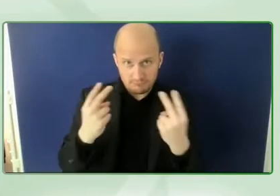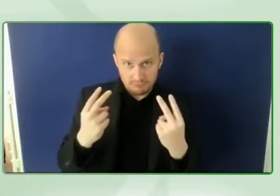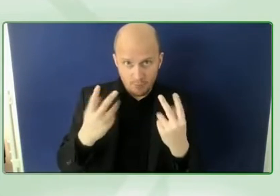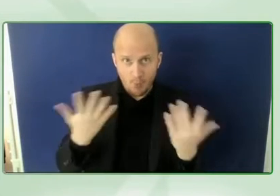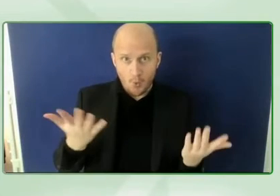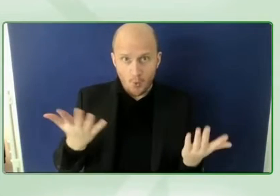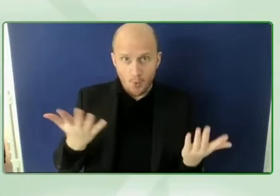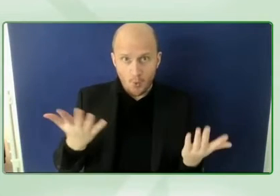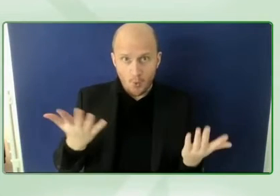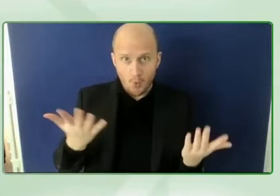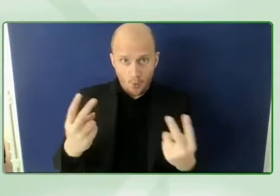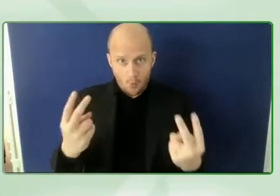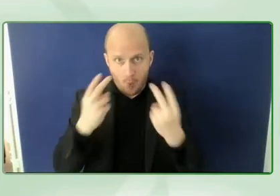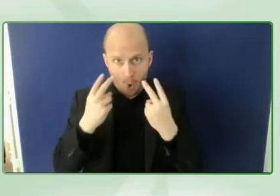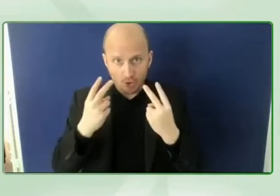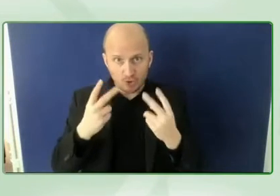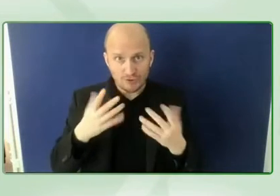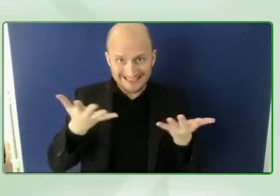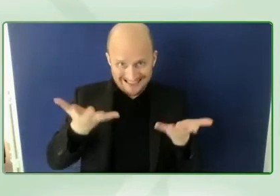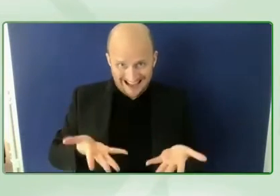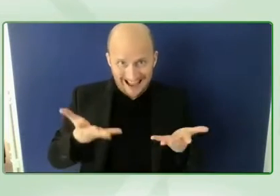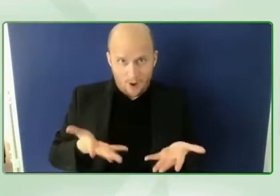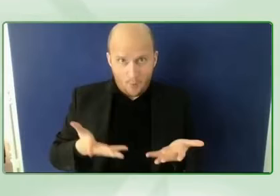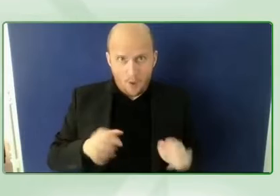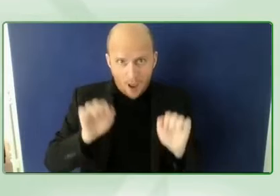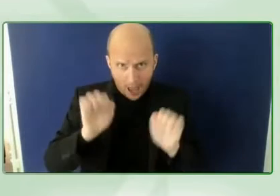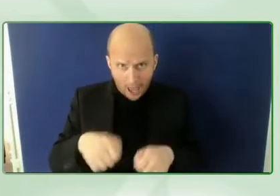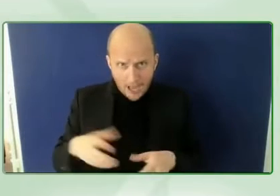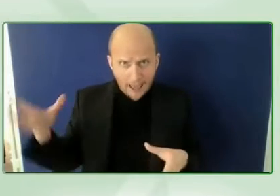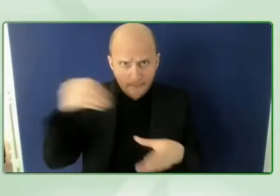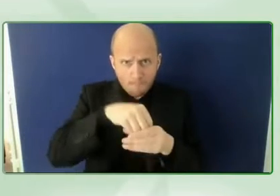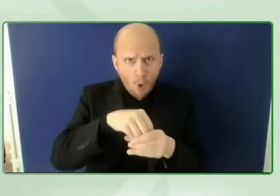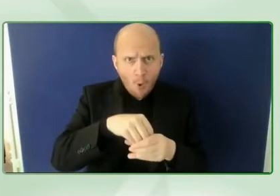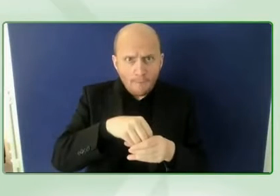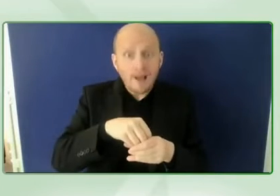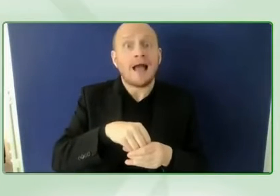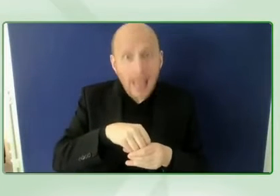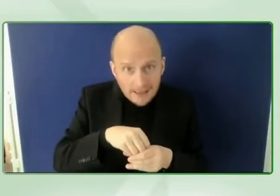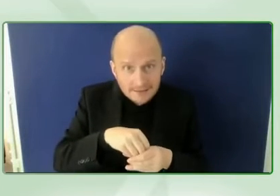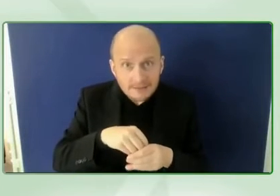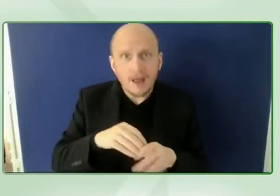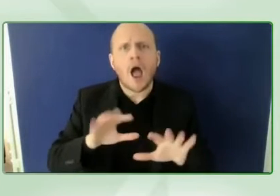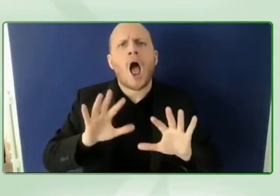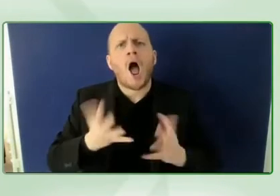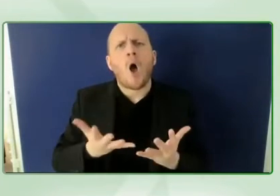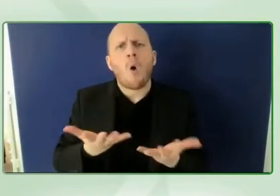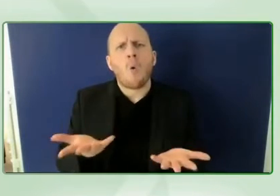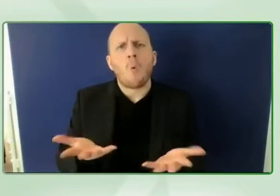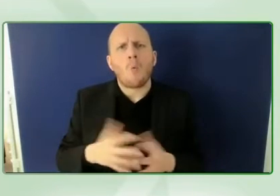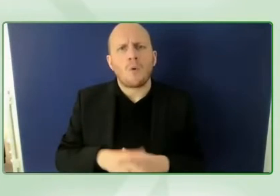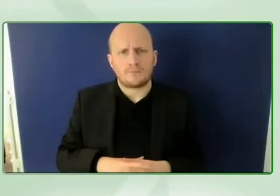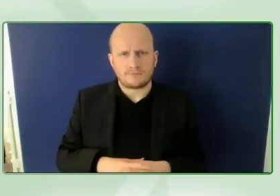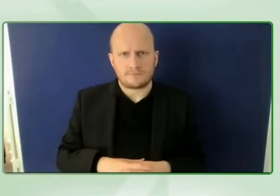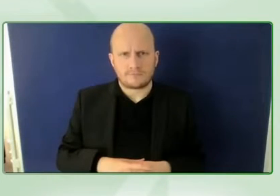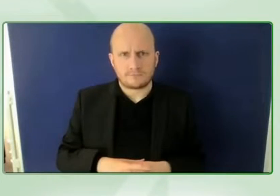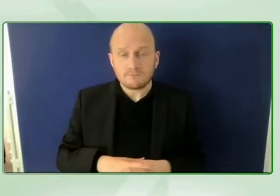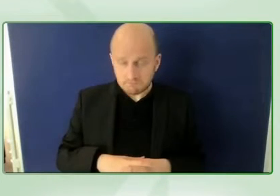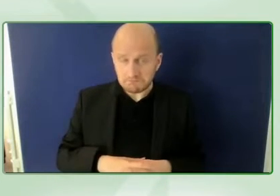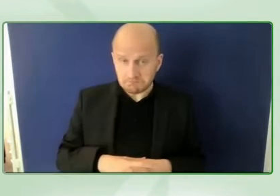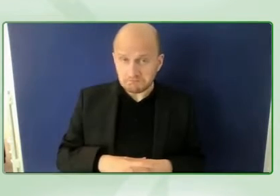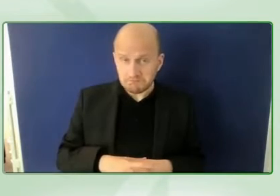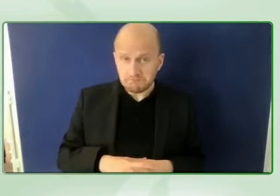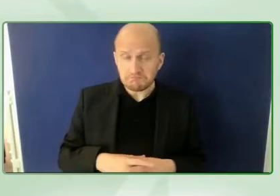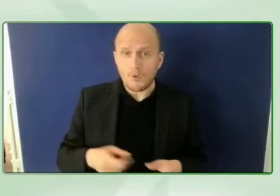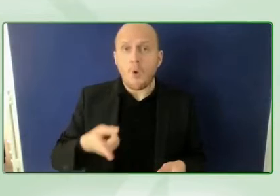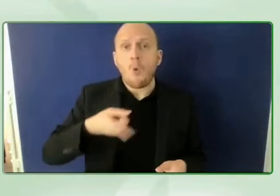youtube live stream can be involved and if yes how yeah absolutely so so we the 15 will we'll have